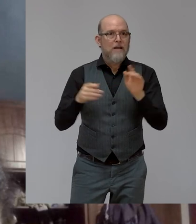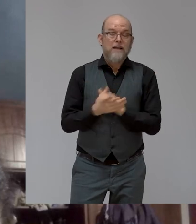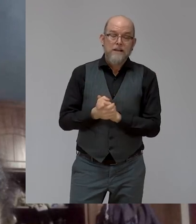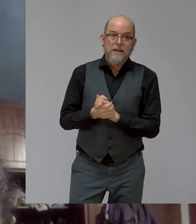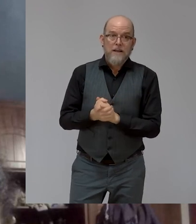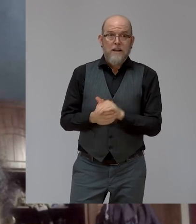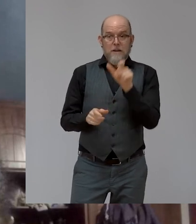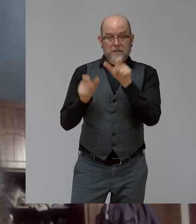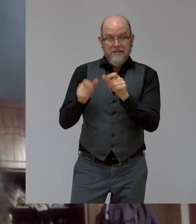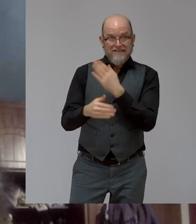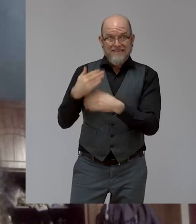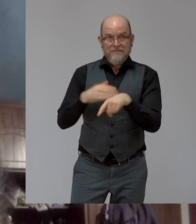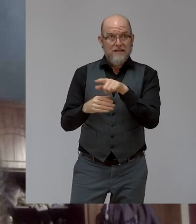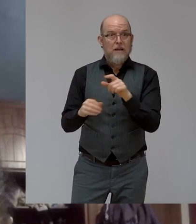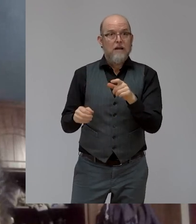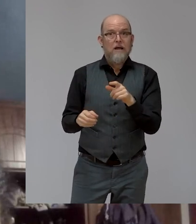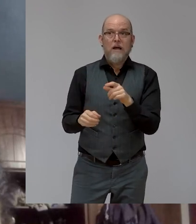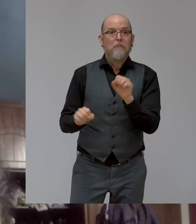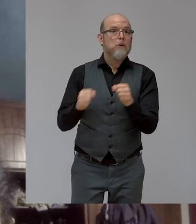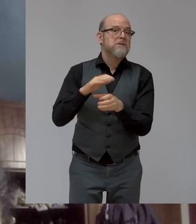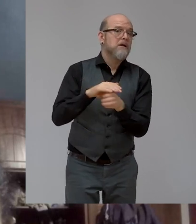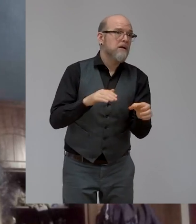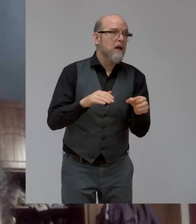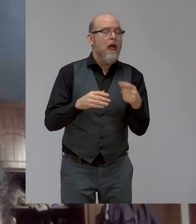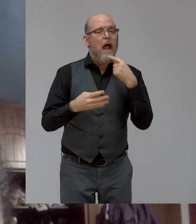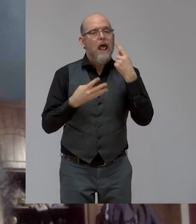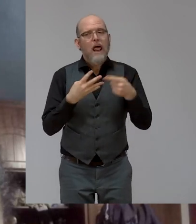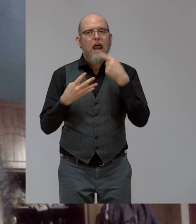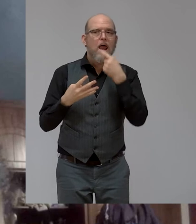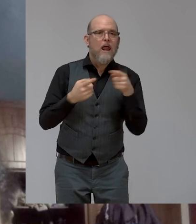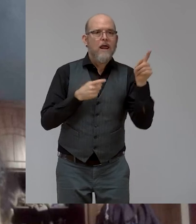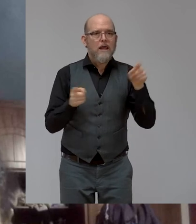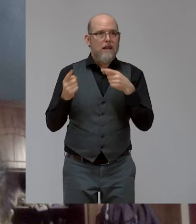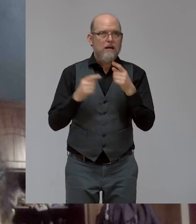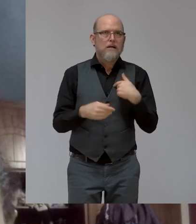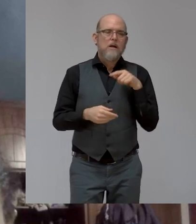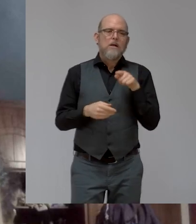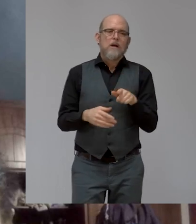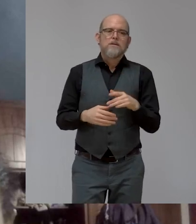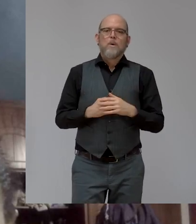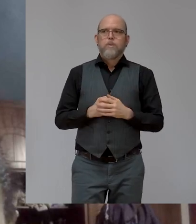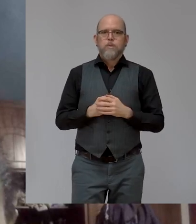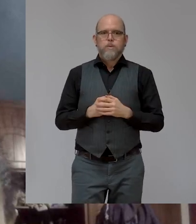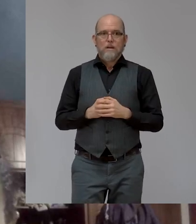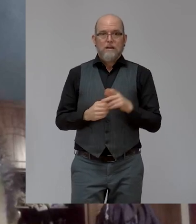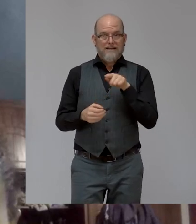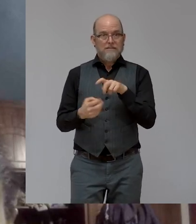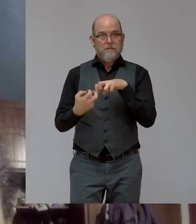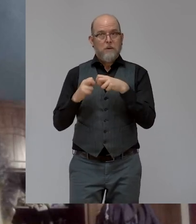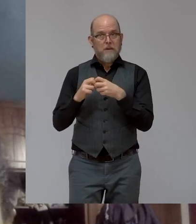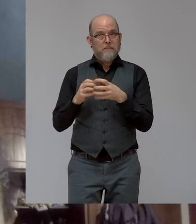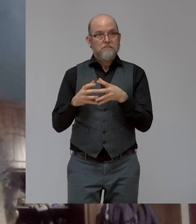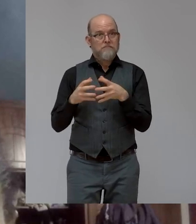as Vladimir say, now the problem is real. It's really, really coming real and becoming real that